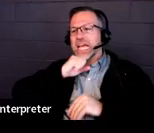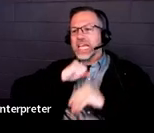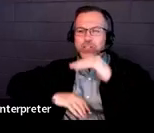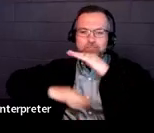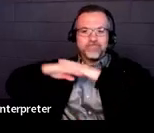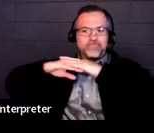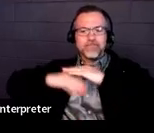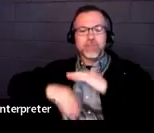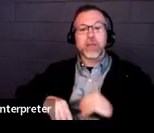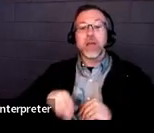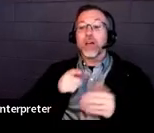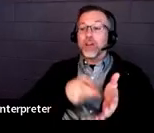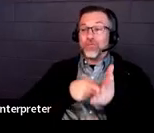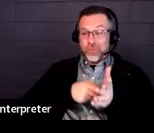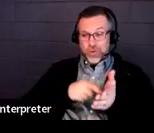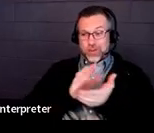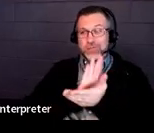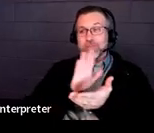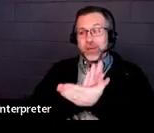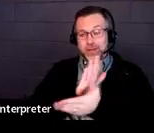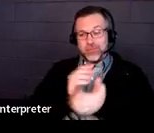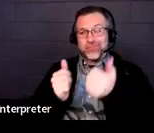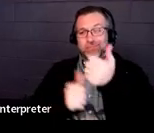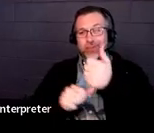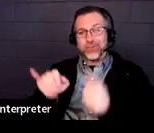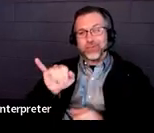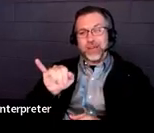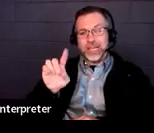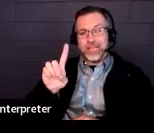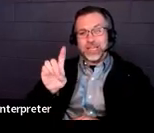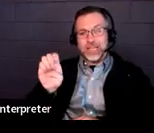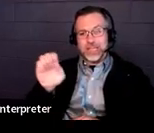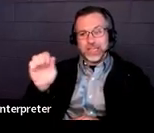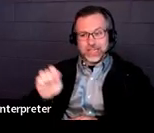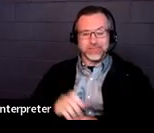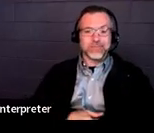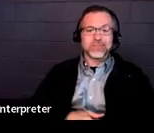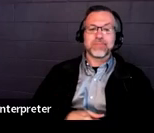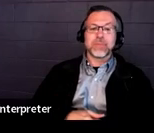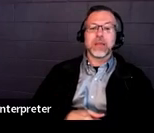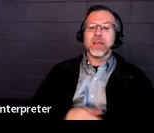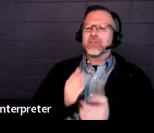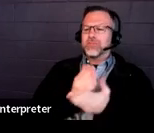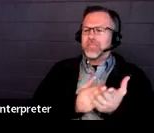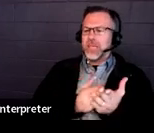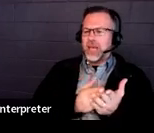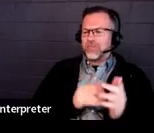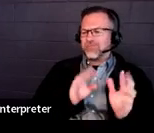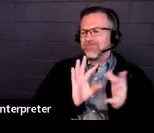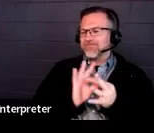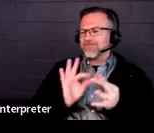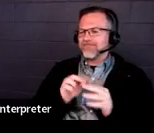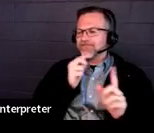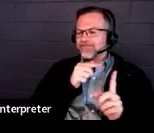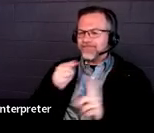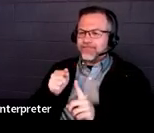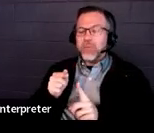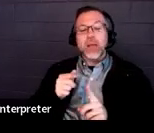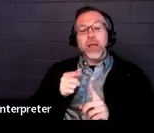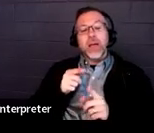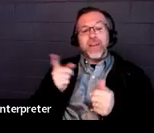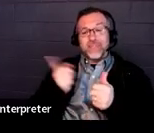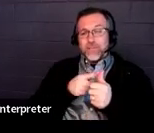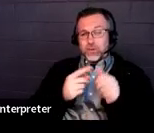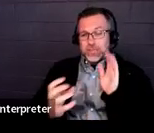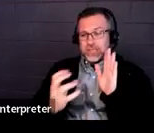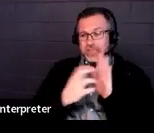under IDEA. So just some things to note on the summary of performance form when you're filling it out, that very first section,